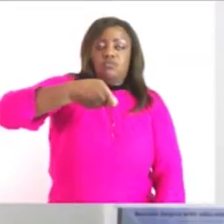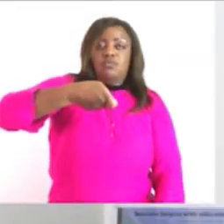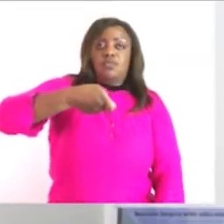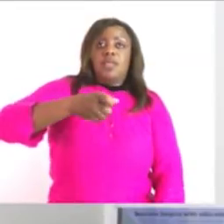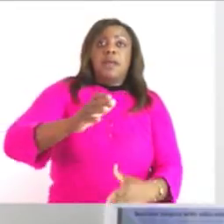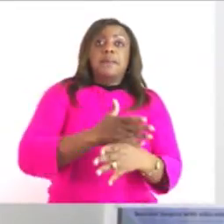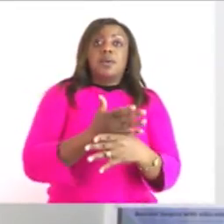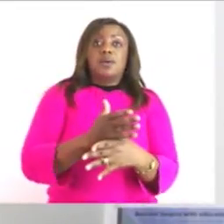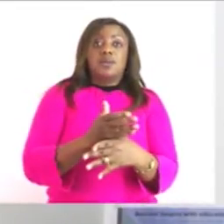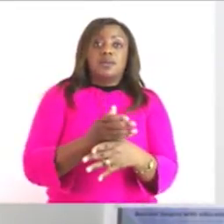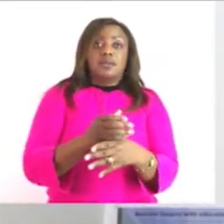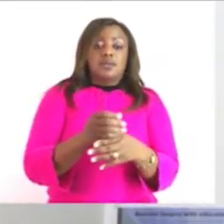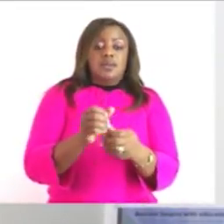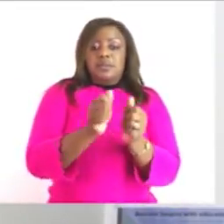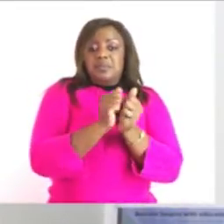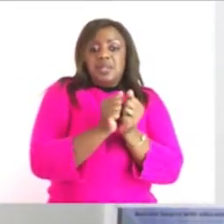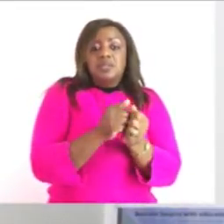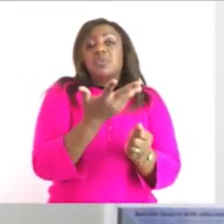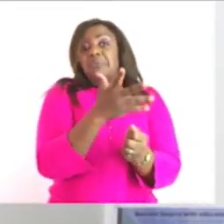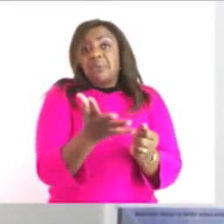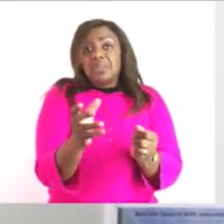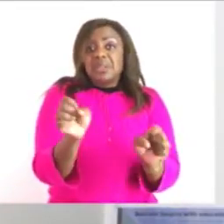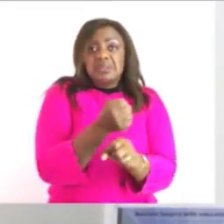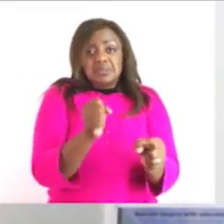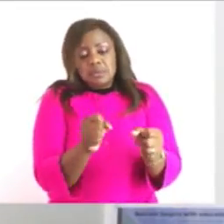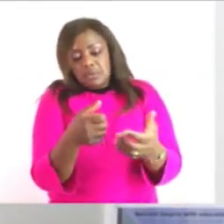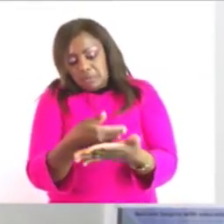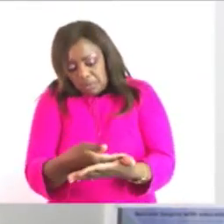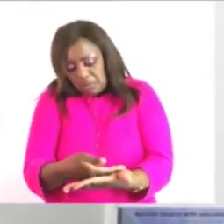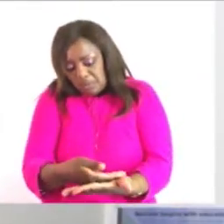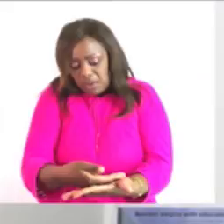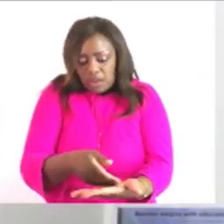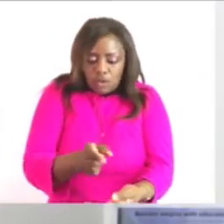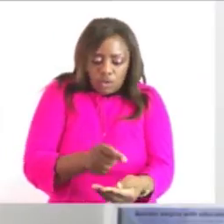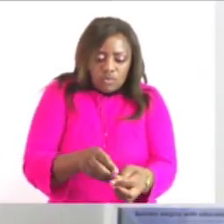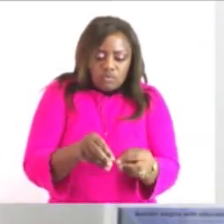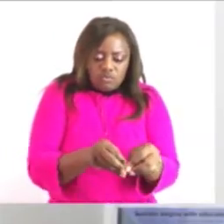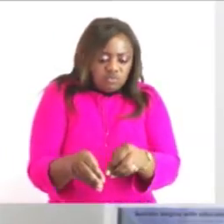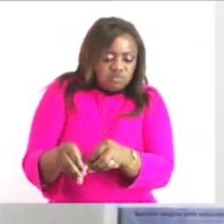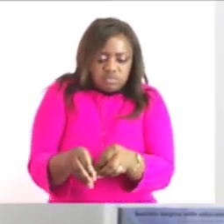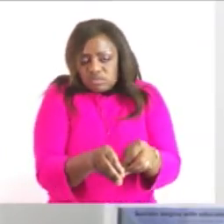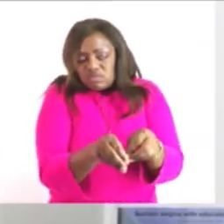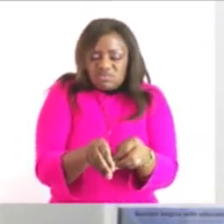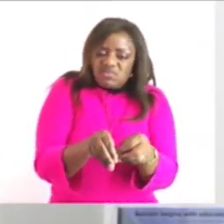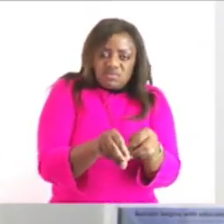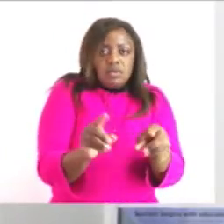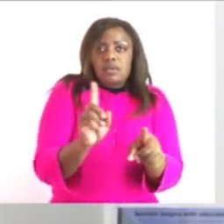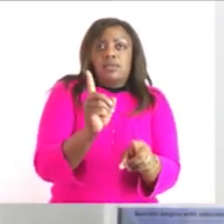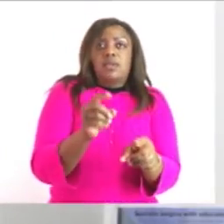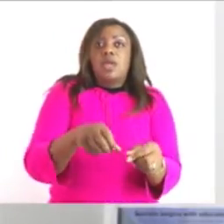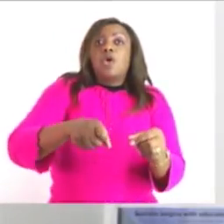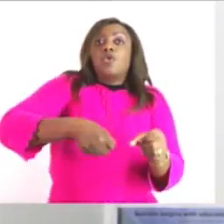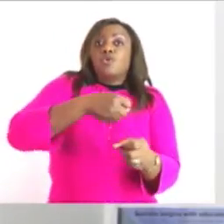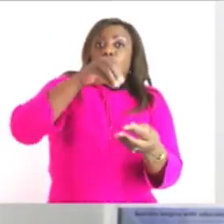have to in order to measure this you know it have to hang and it cannot it doesn't have a whole way it can hang you can put it